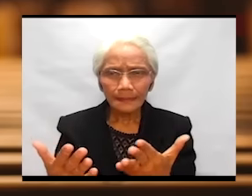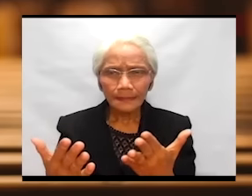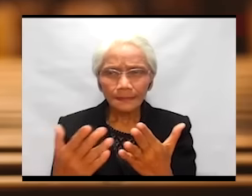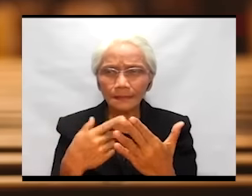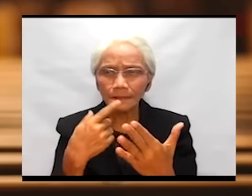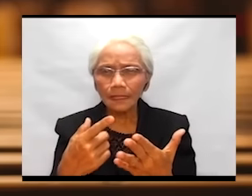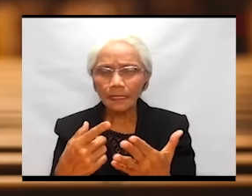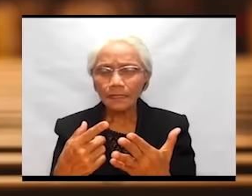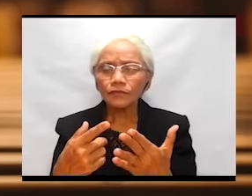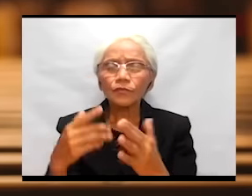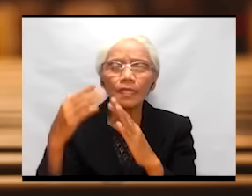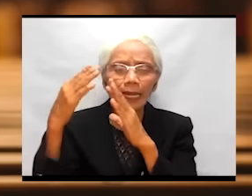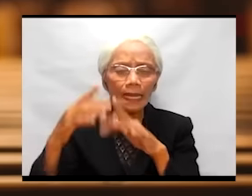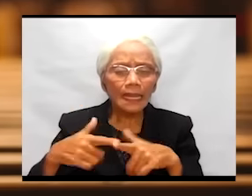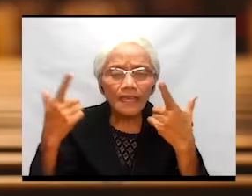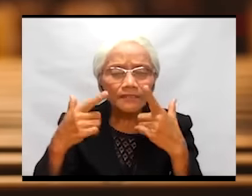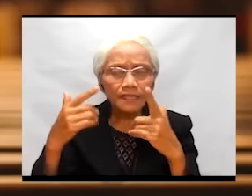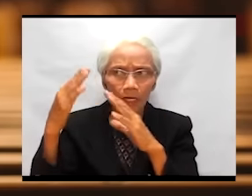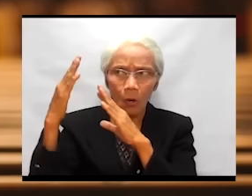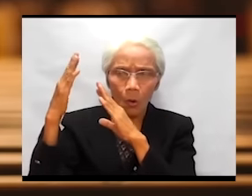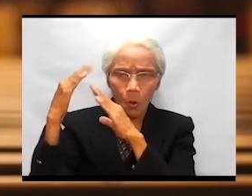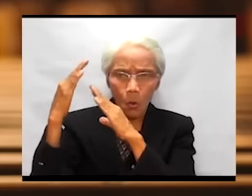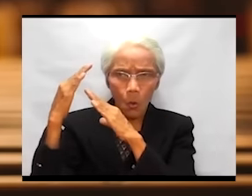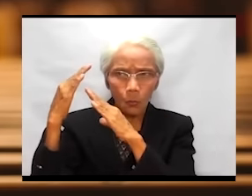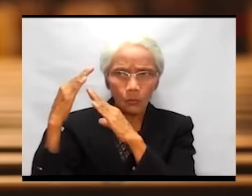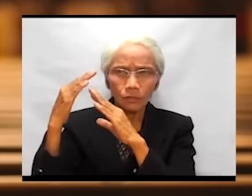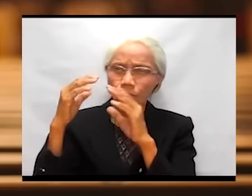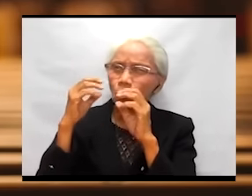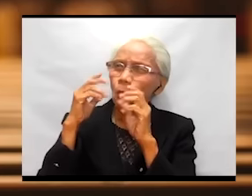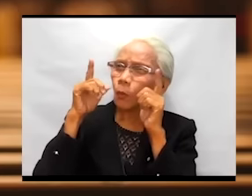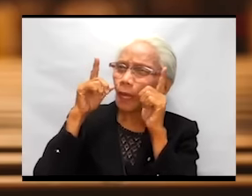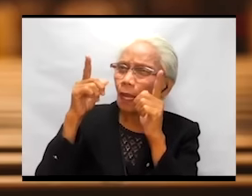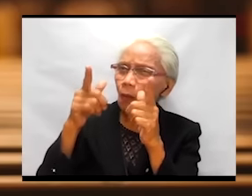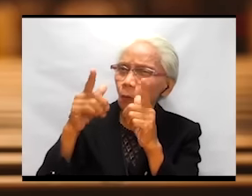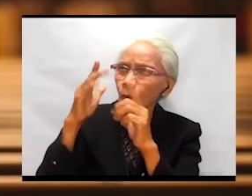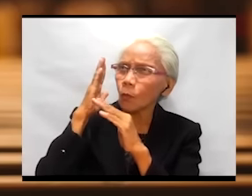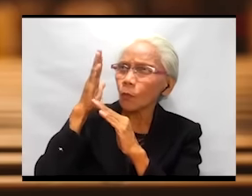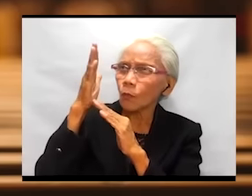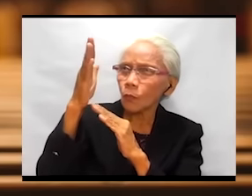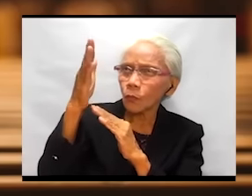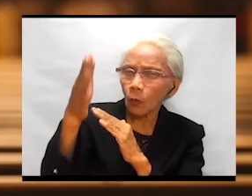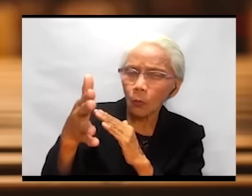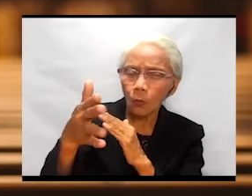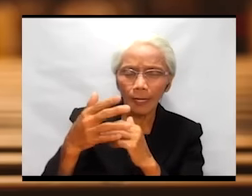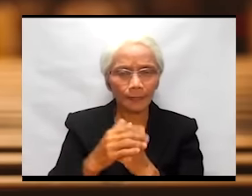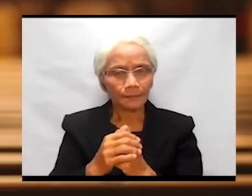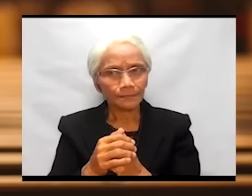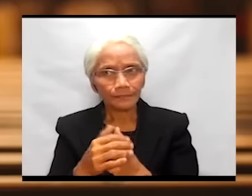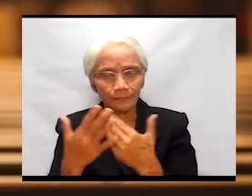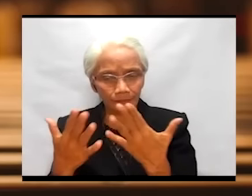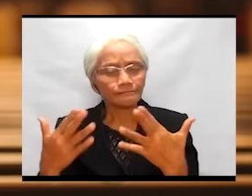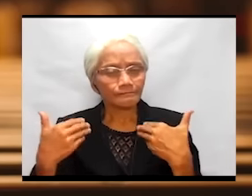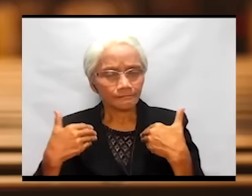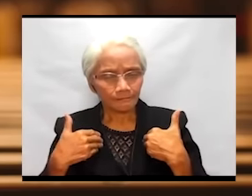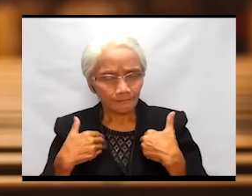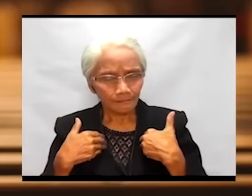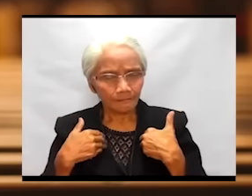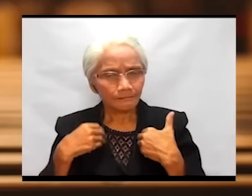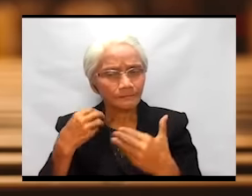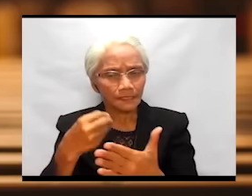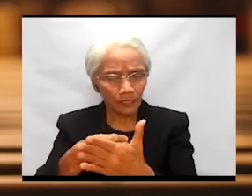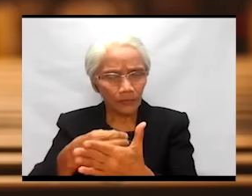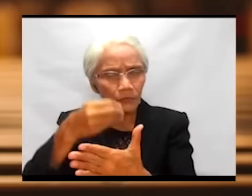with the living hope and so we look forward to possessing the rich